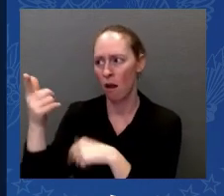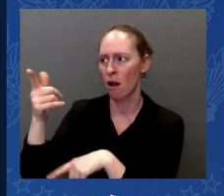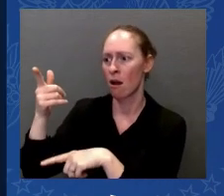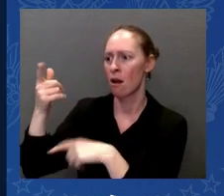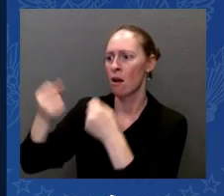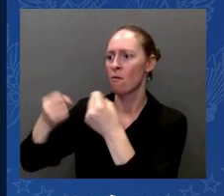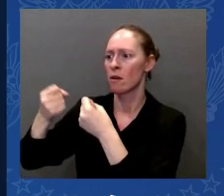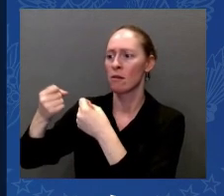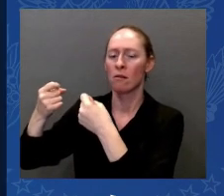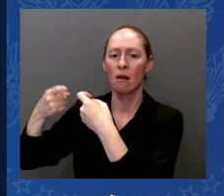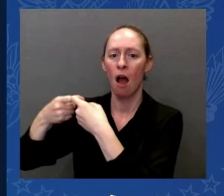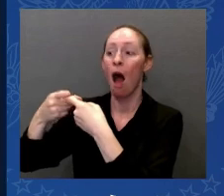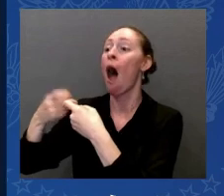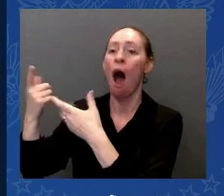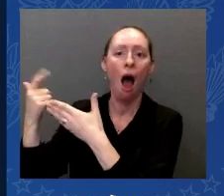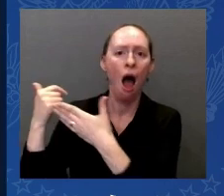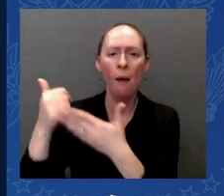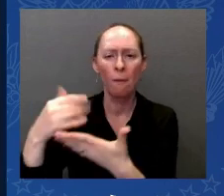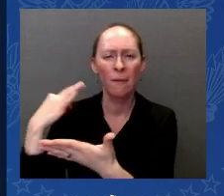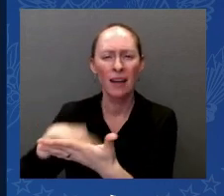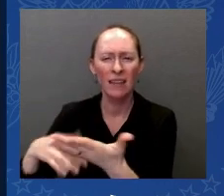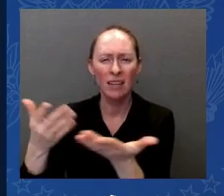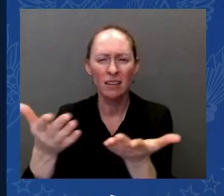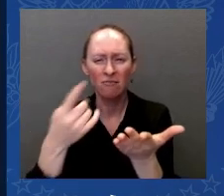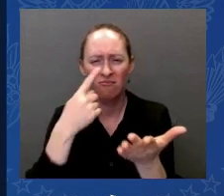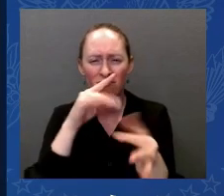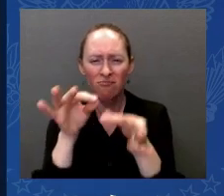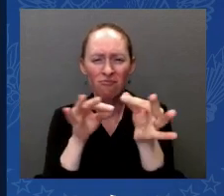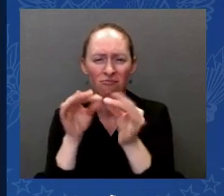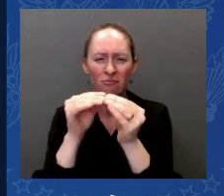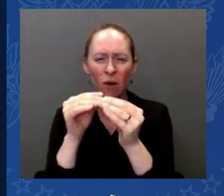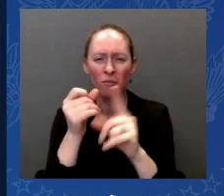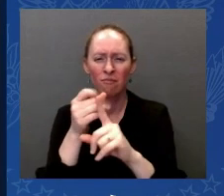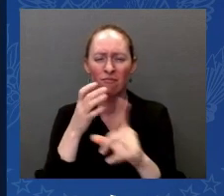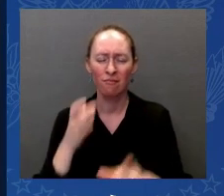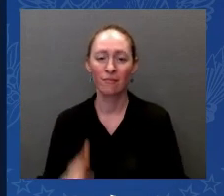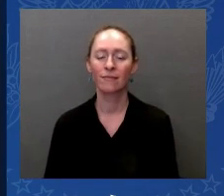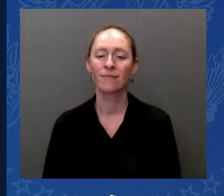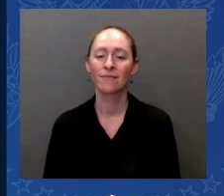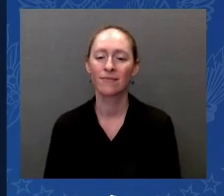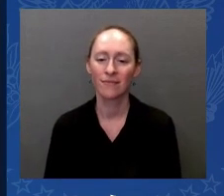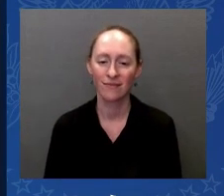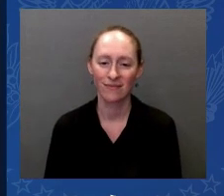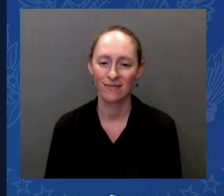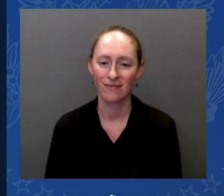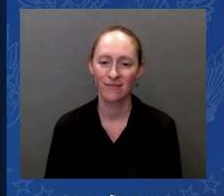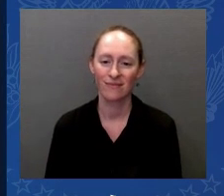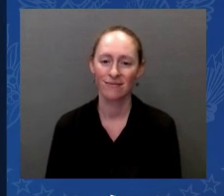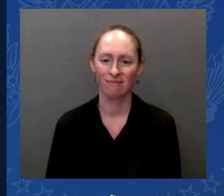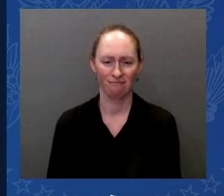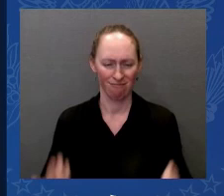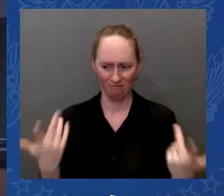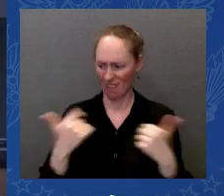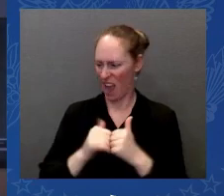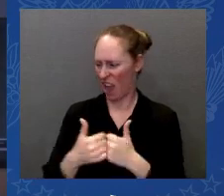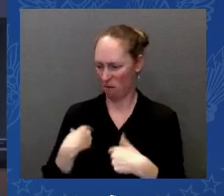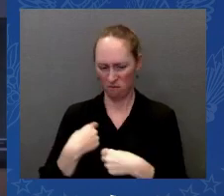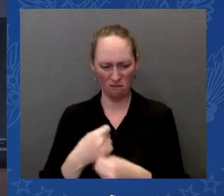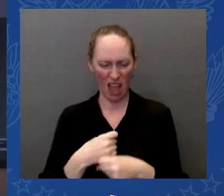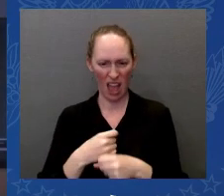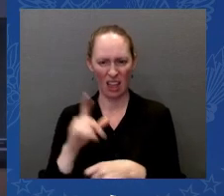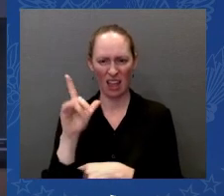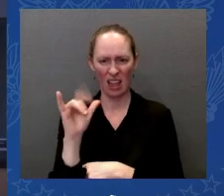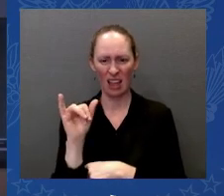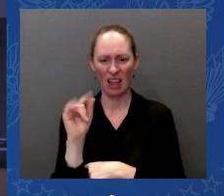Yes, of course. Thank you for having us. The way that lithium is made today globally really comes from one of two different pathways. So